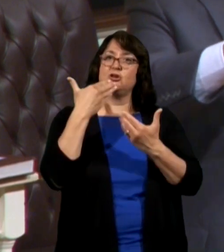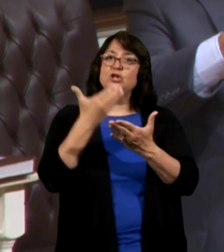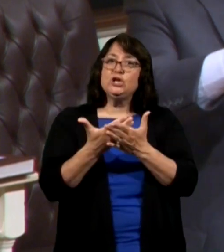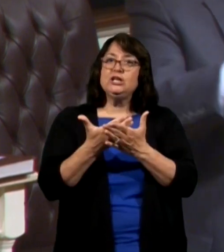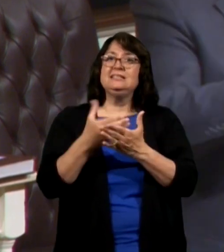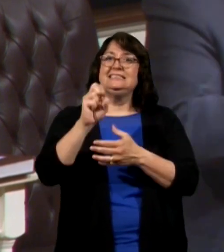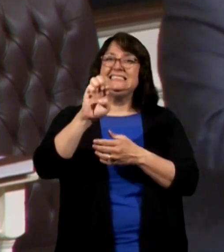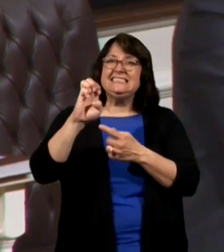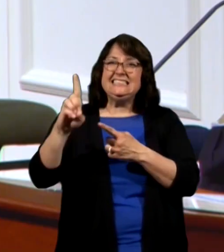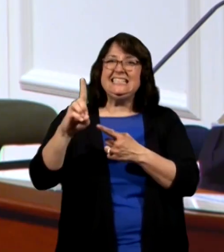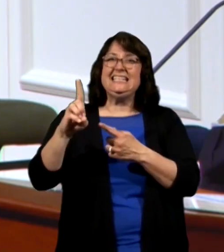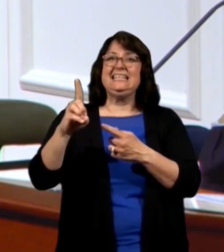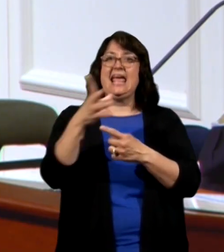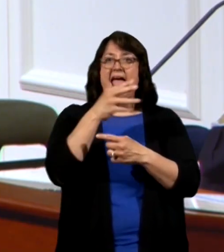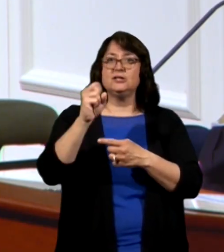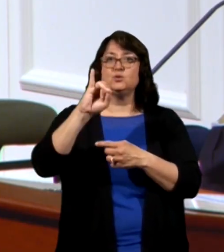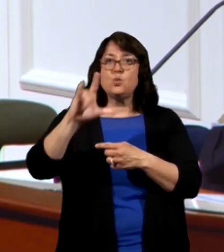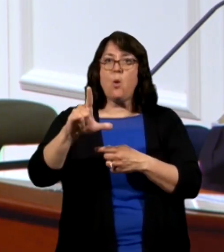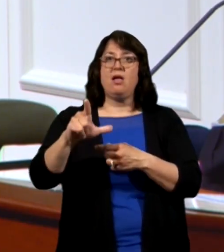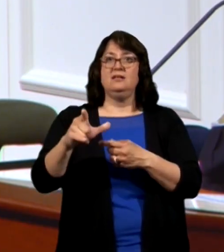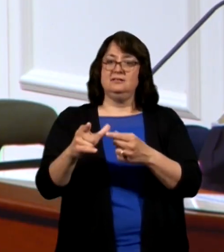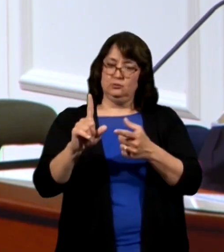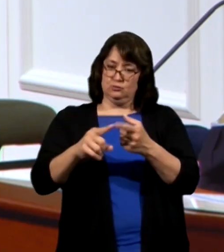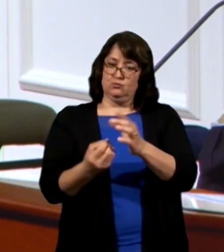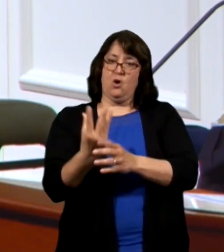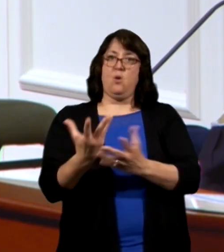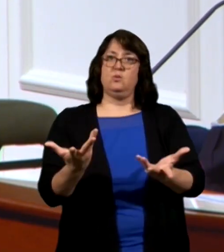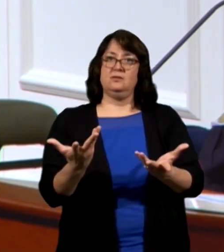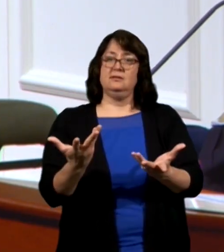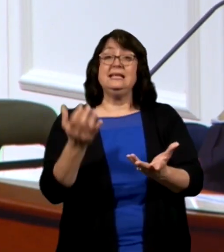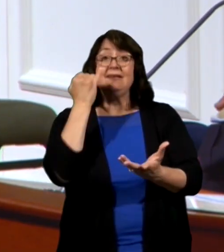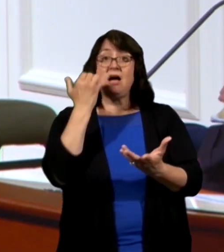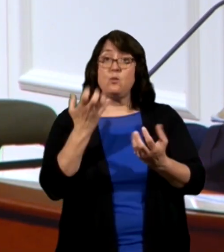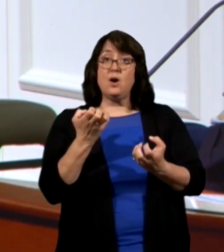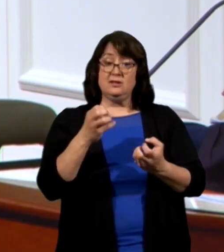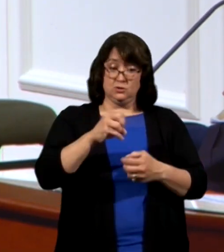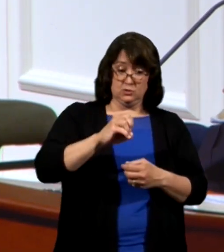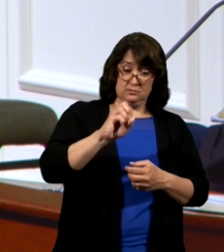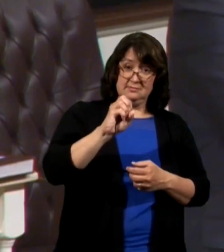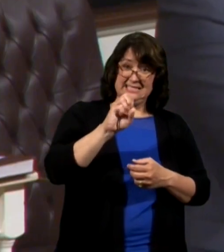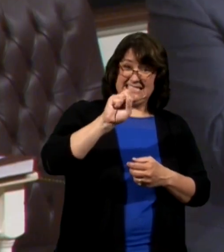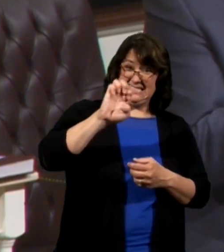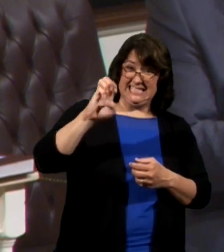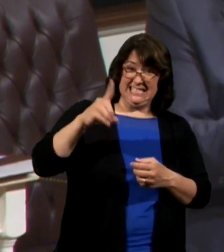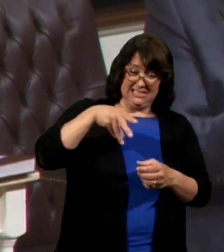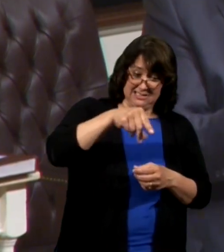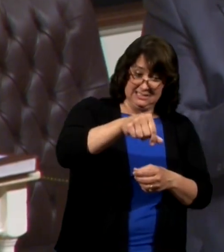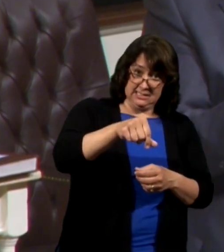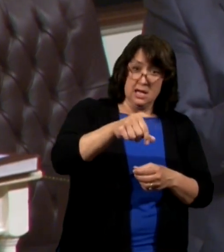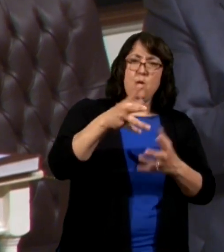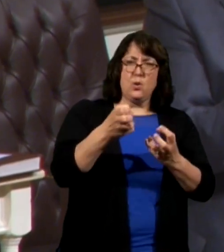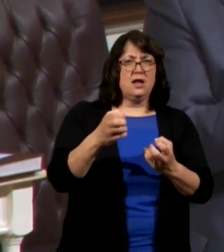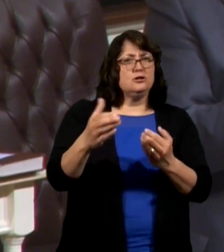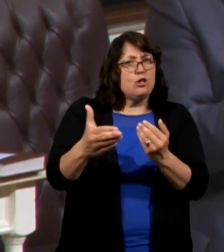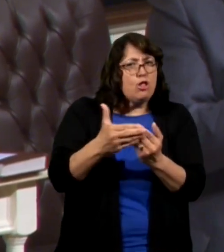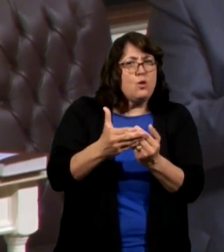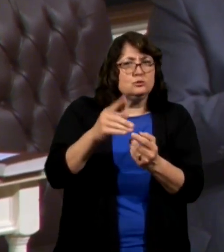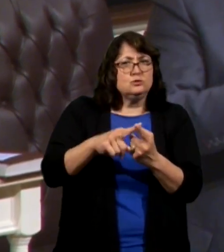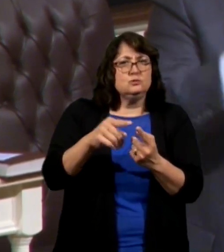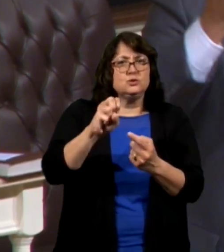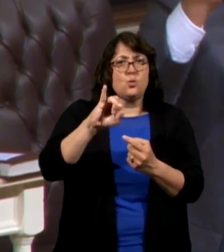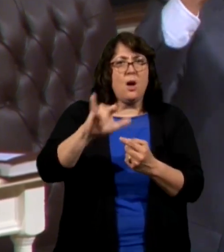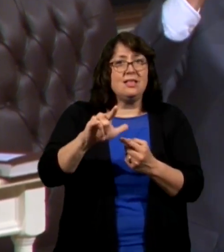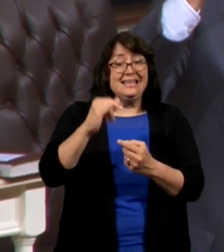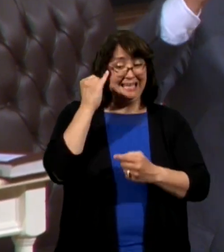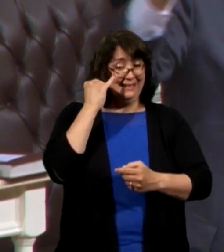good seed to soil contact and if I'm going to plant my seeds I want that soil real close to it and